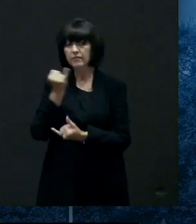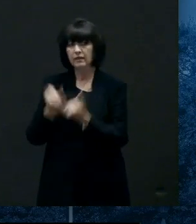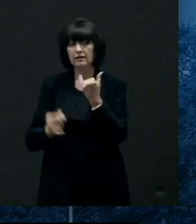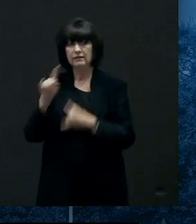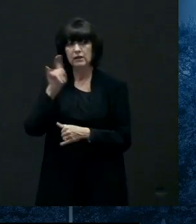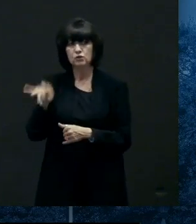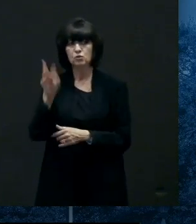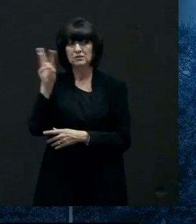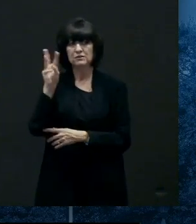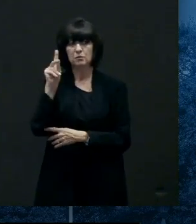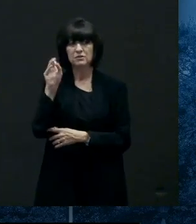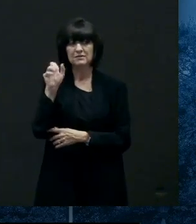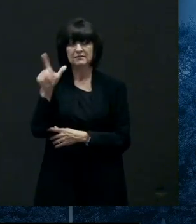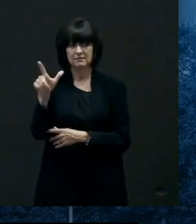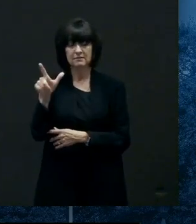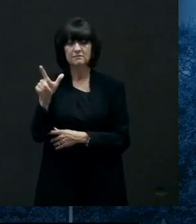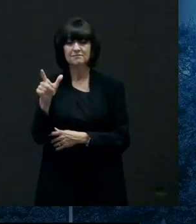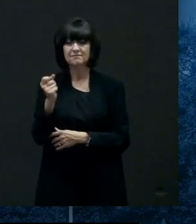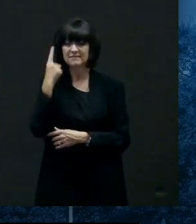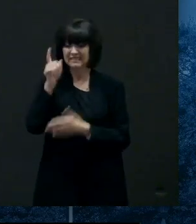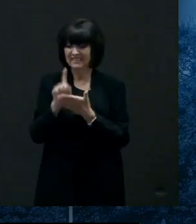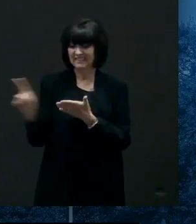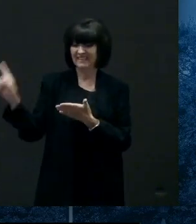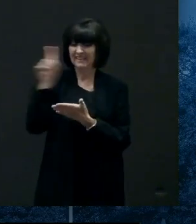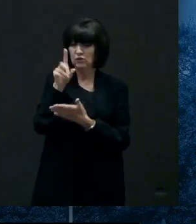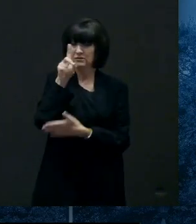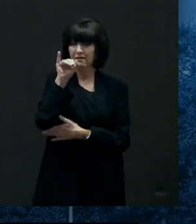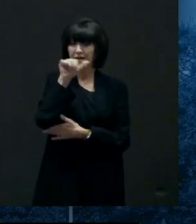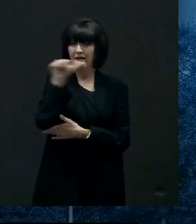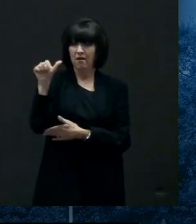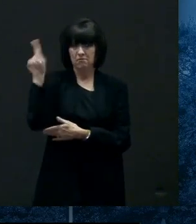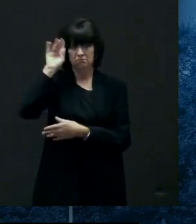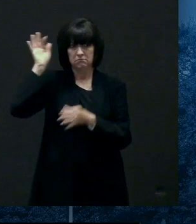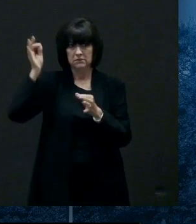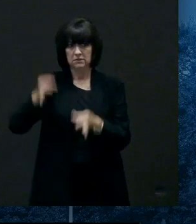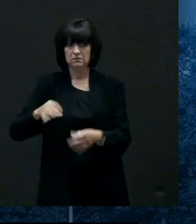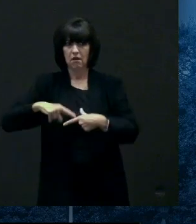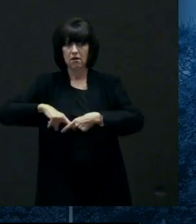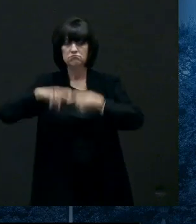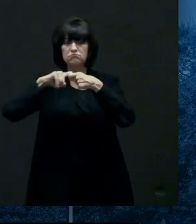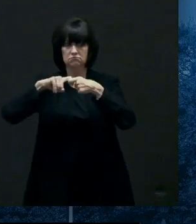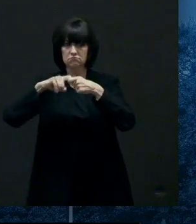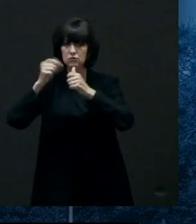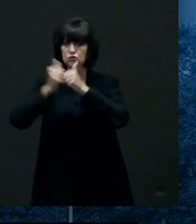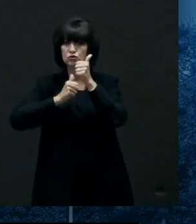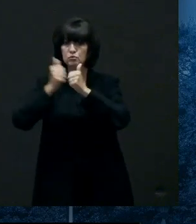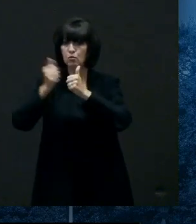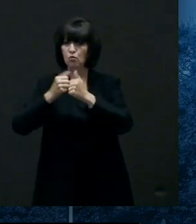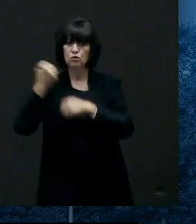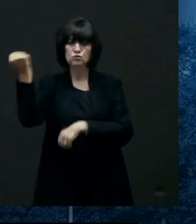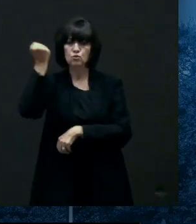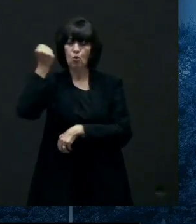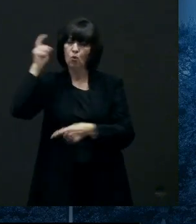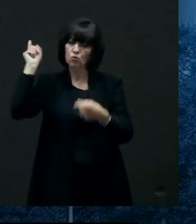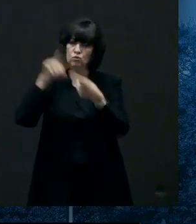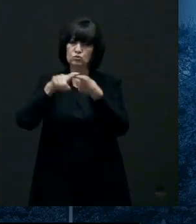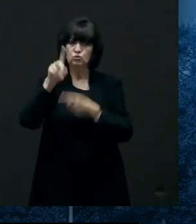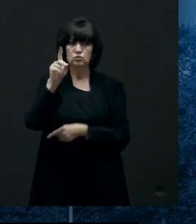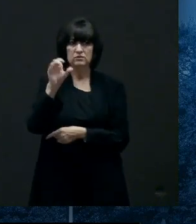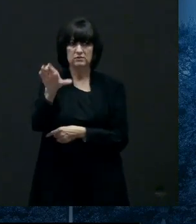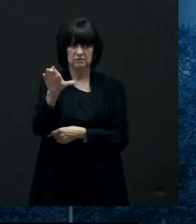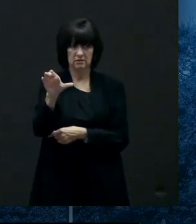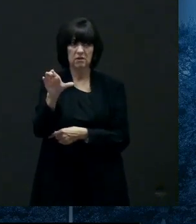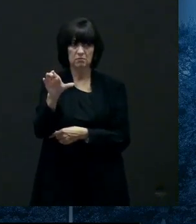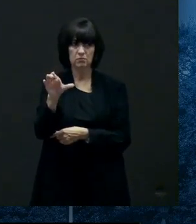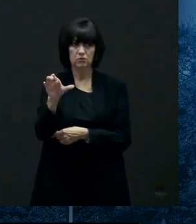the diaa voted last week to suspend sports competition until december do you support their decision and do you have any concerns about delaware